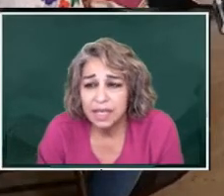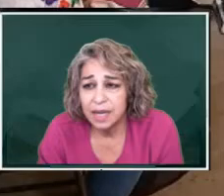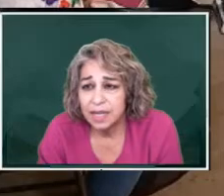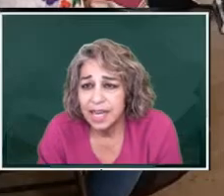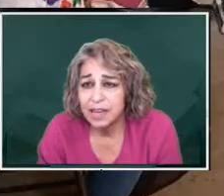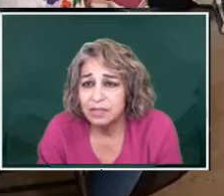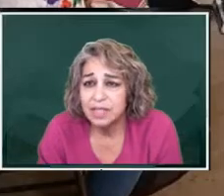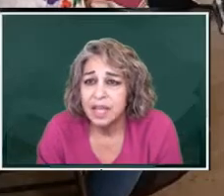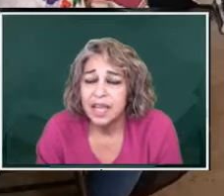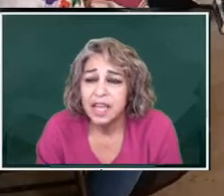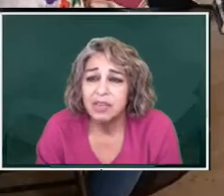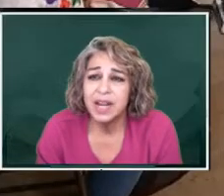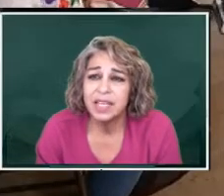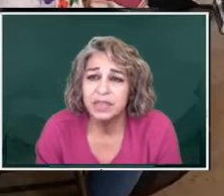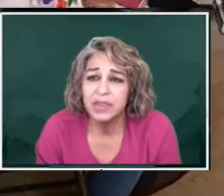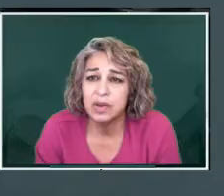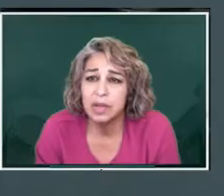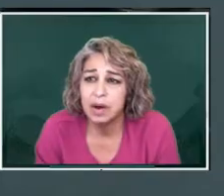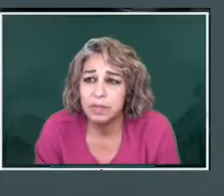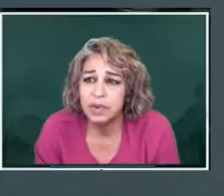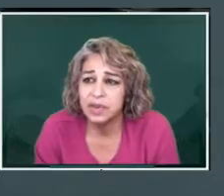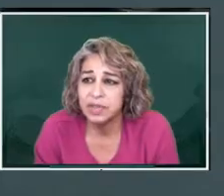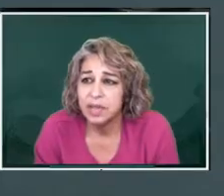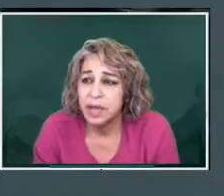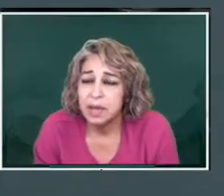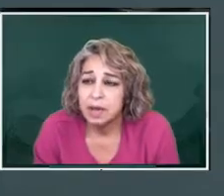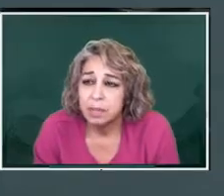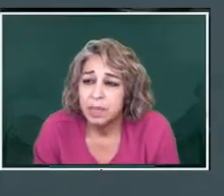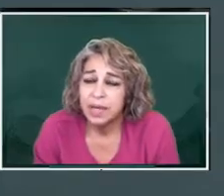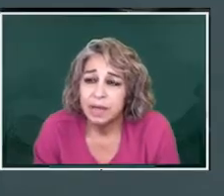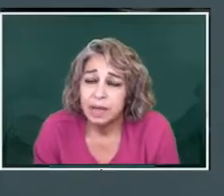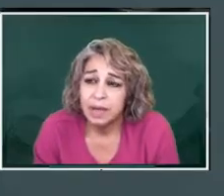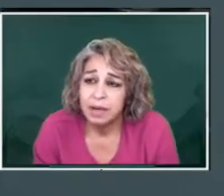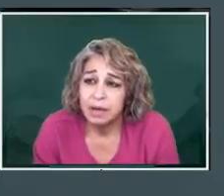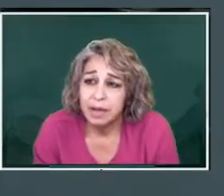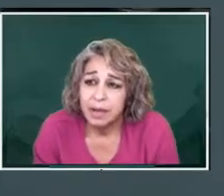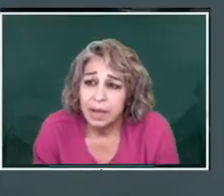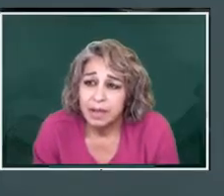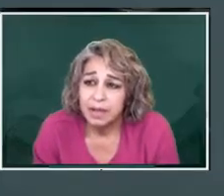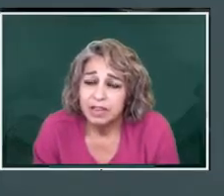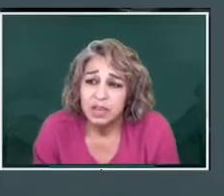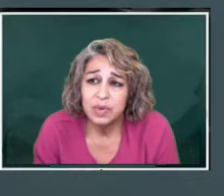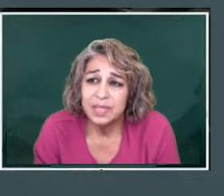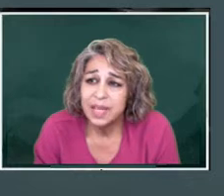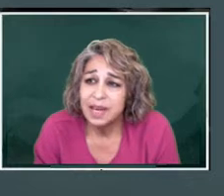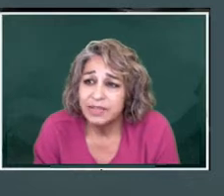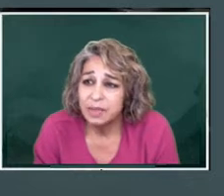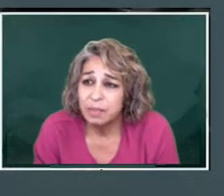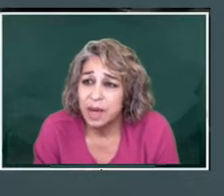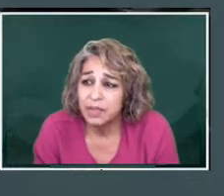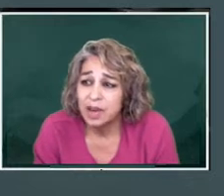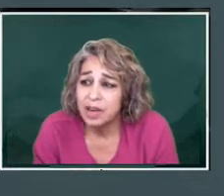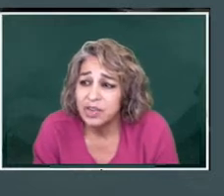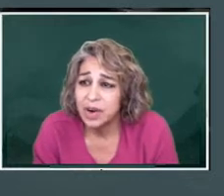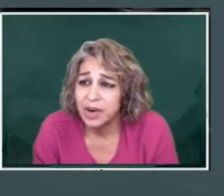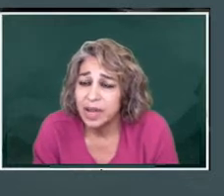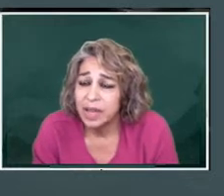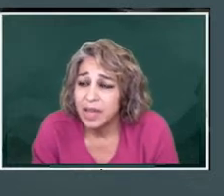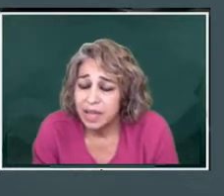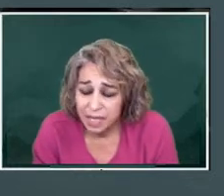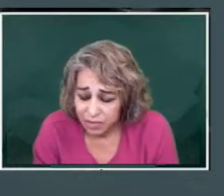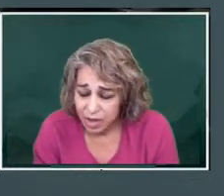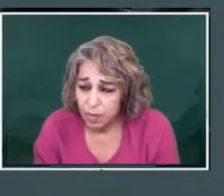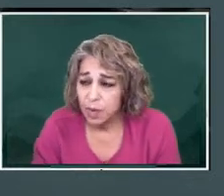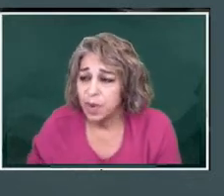towns. He already has a few kilometers, but there's no incentives. But on the contrary,